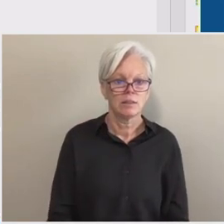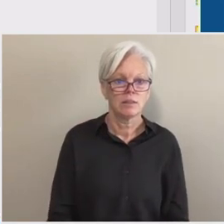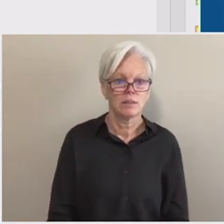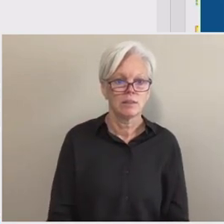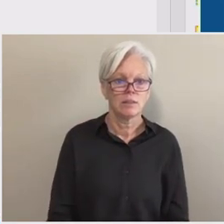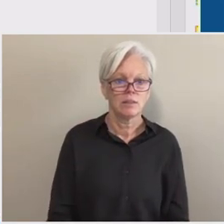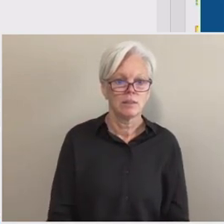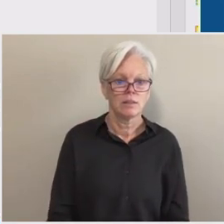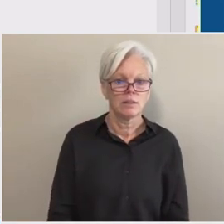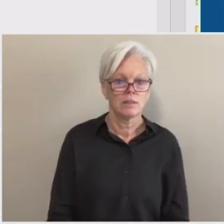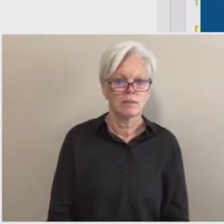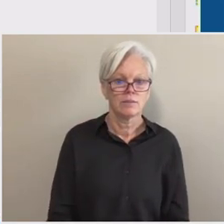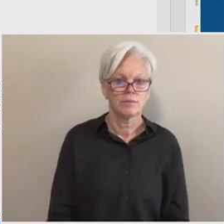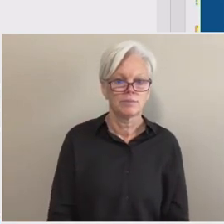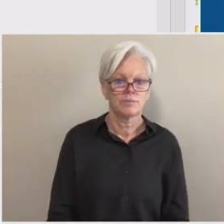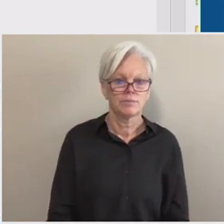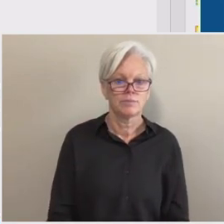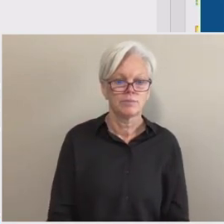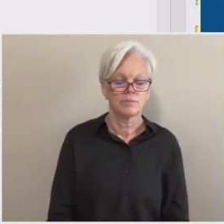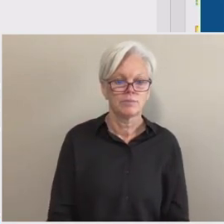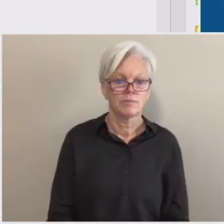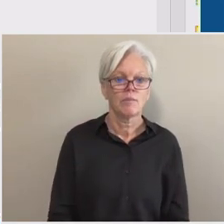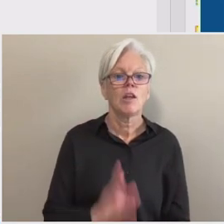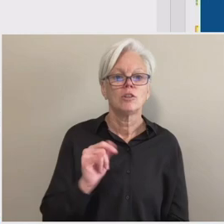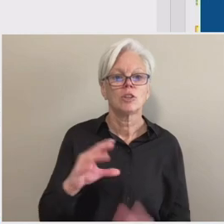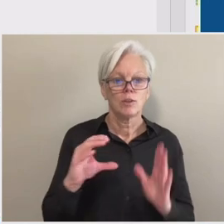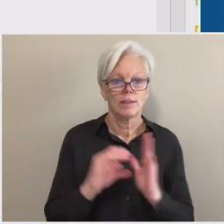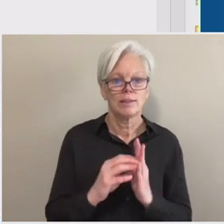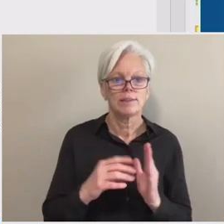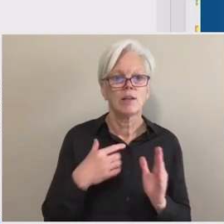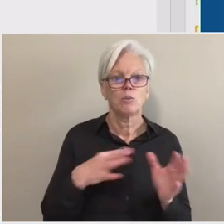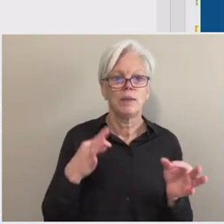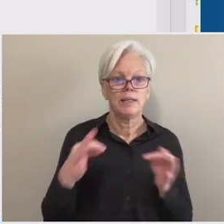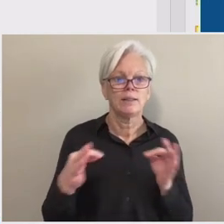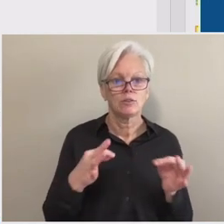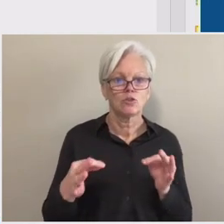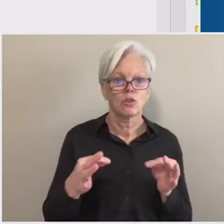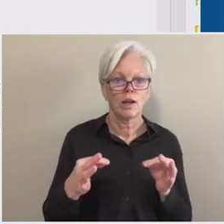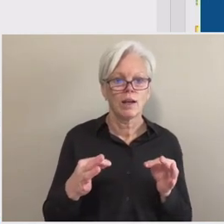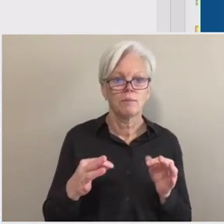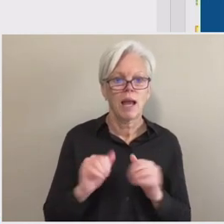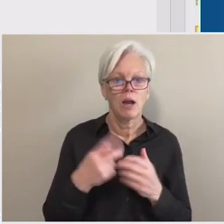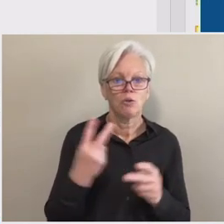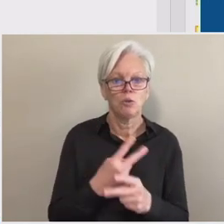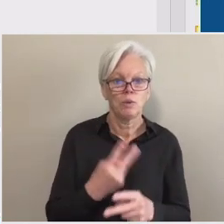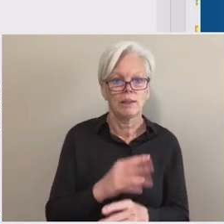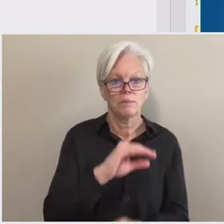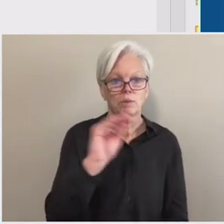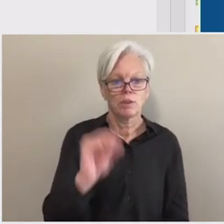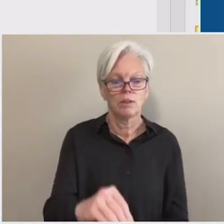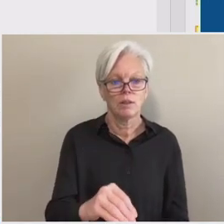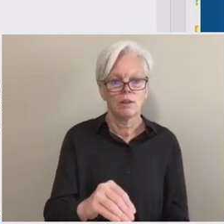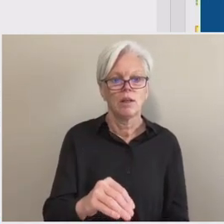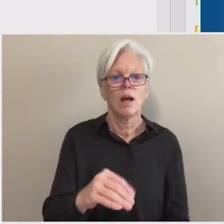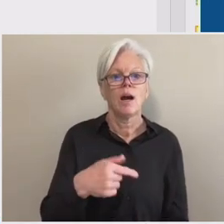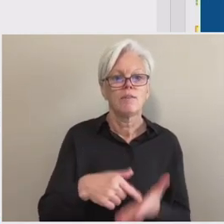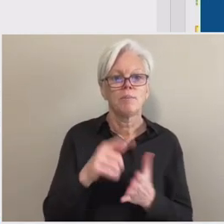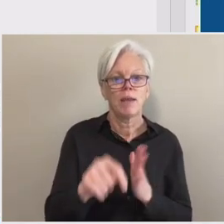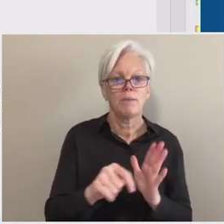So here this is the section where we are describing how to calculate the percentage of payment period completed.